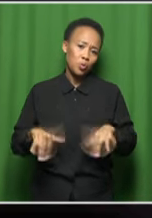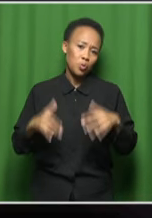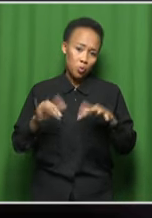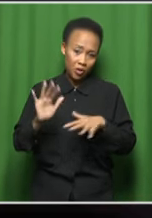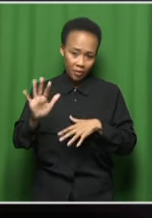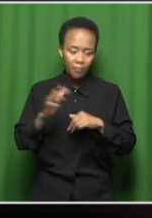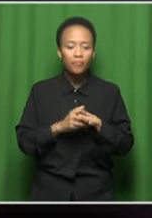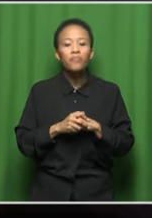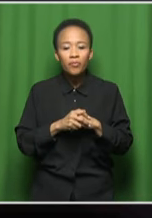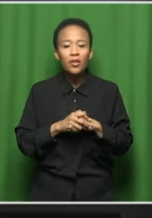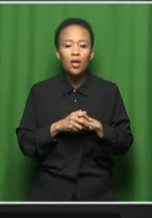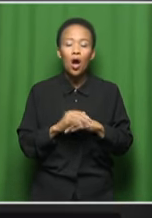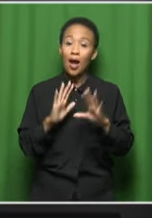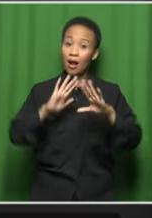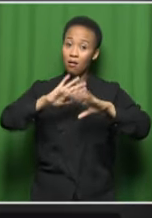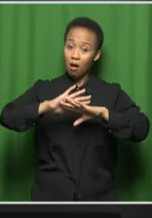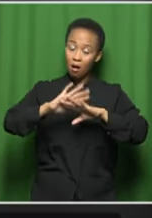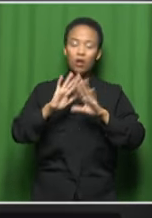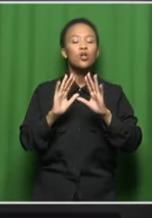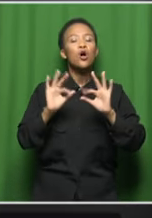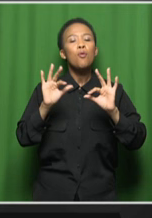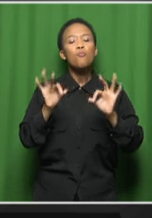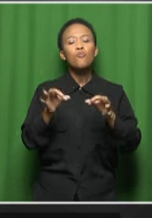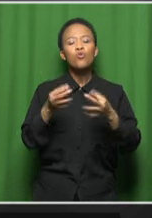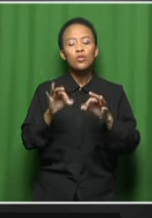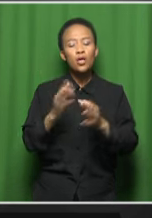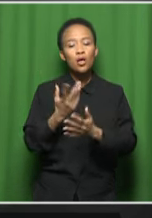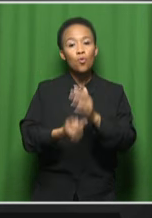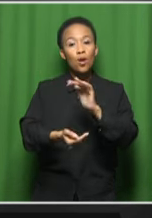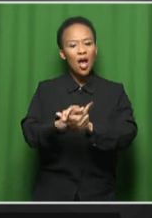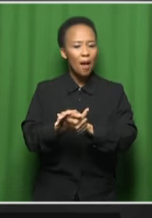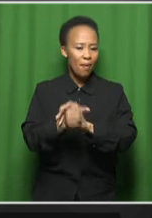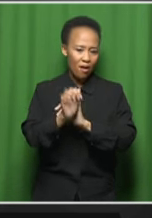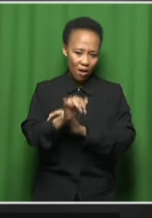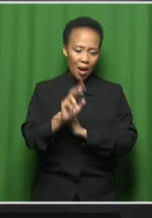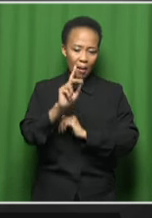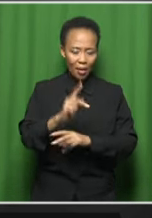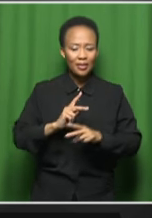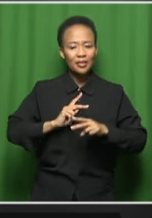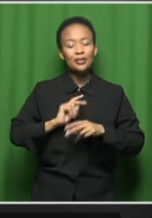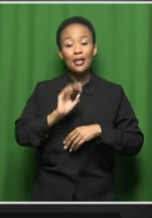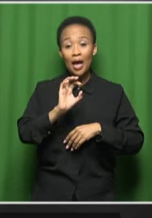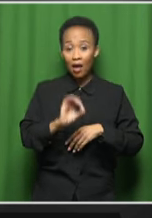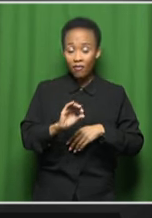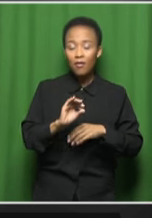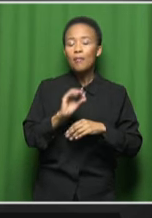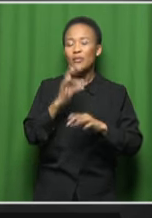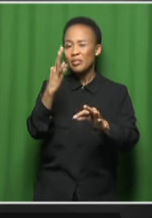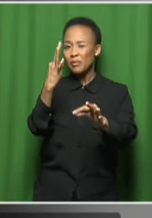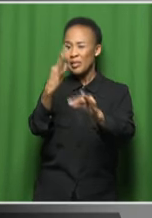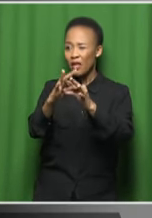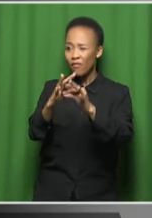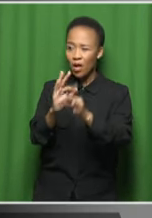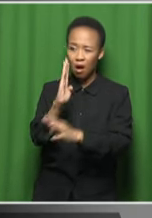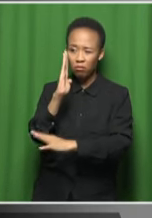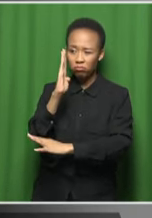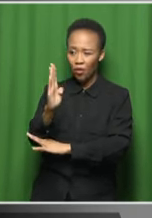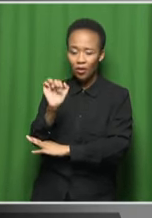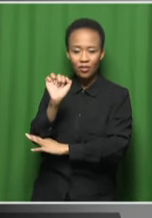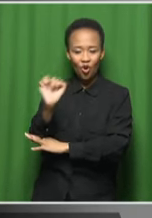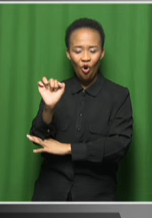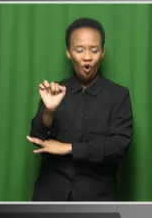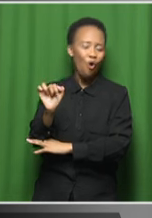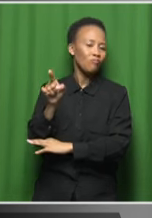so more music could happen there. All of these things, although they're not specifically directed at artists, could be an